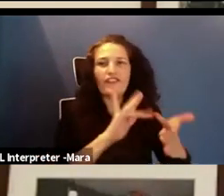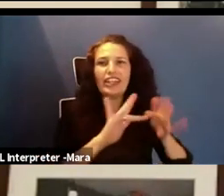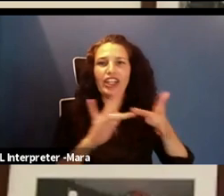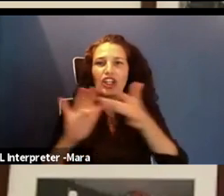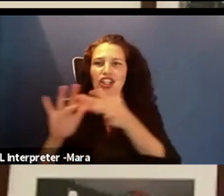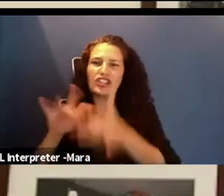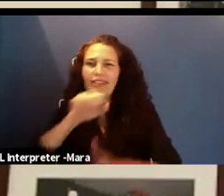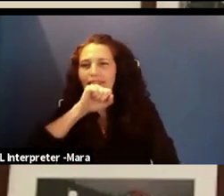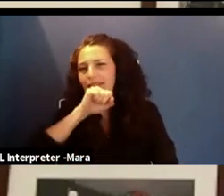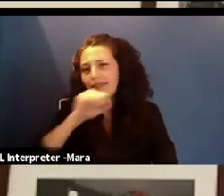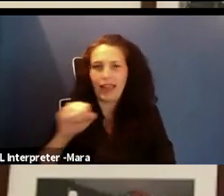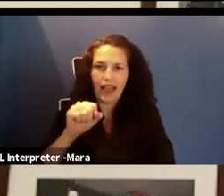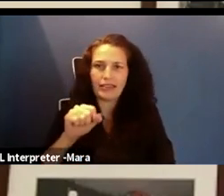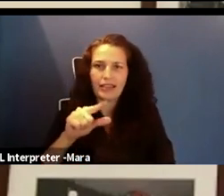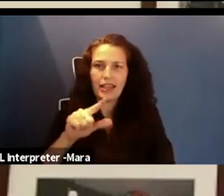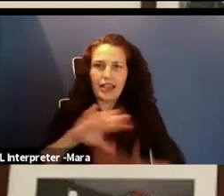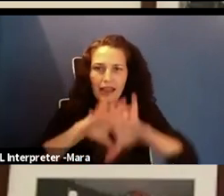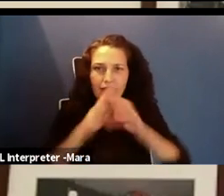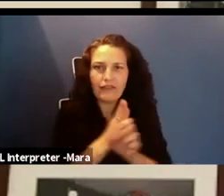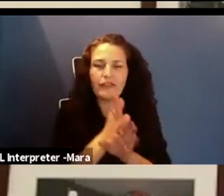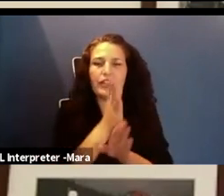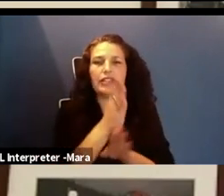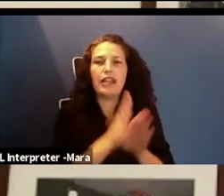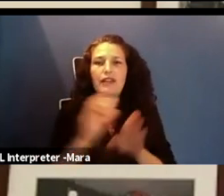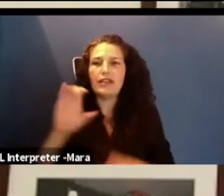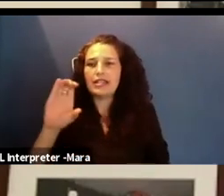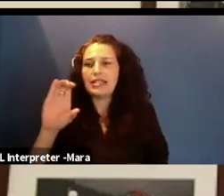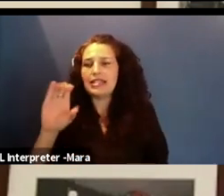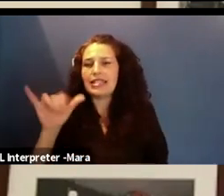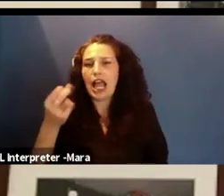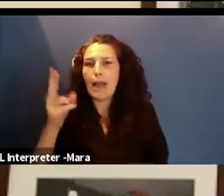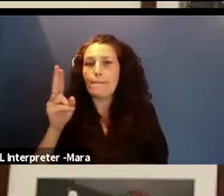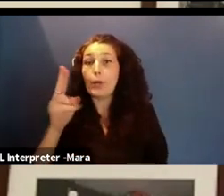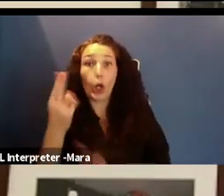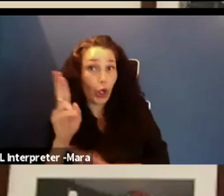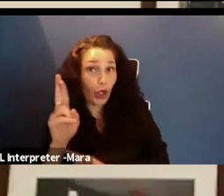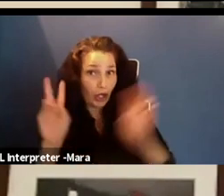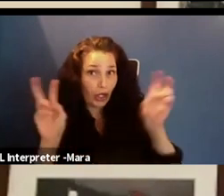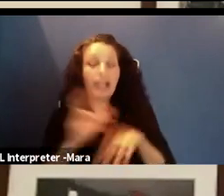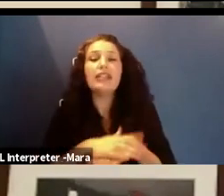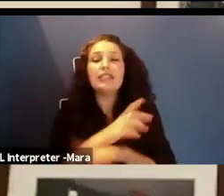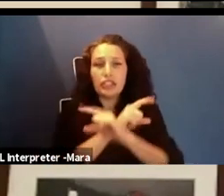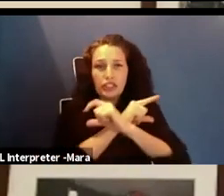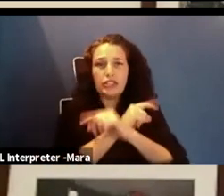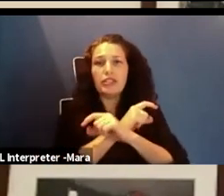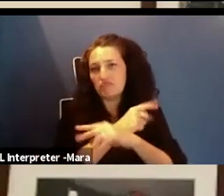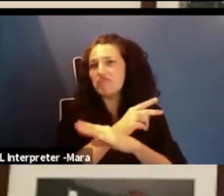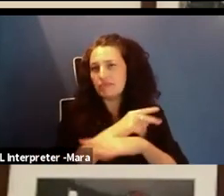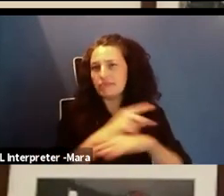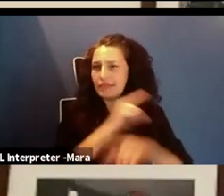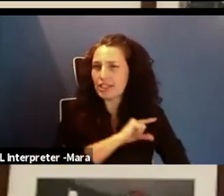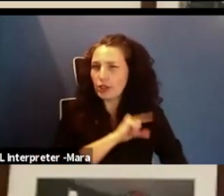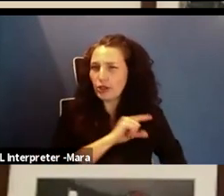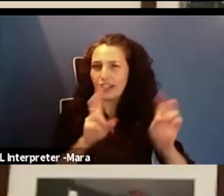she loves the field of cybersecurity and she hopes and she loves the fact that she can help solve real cyber